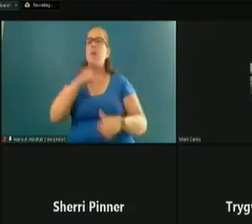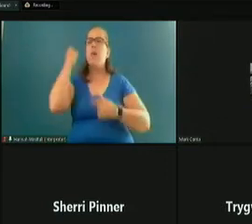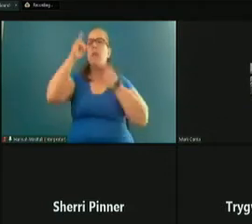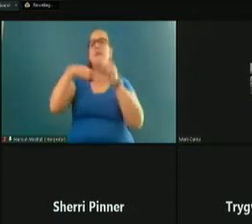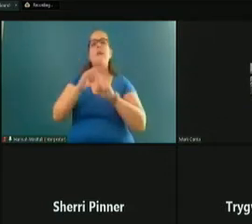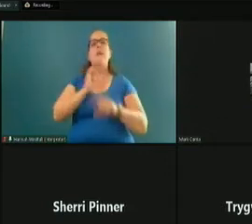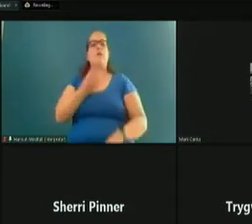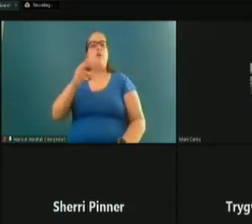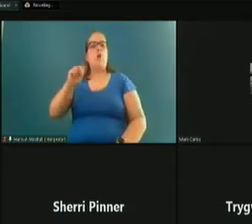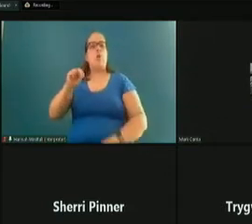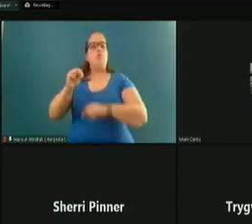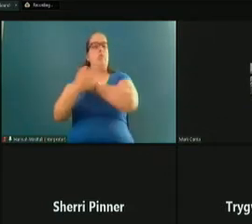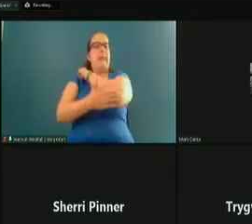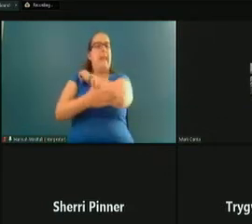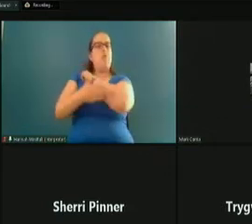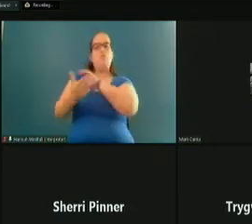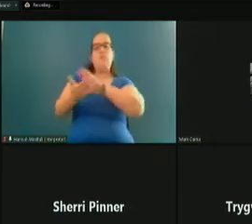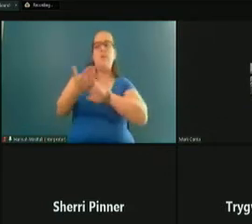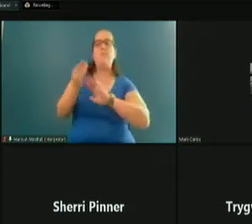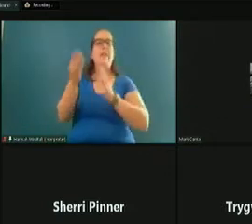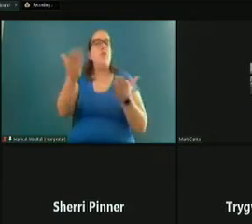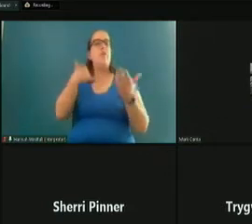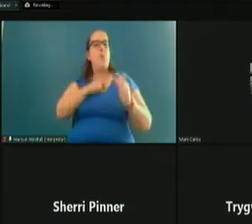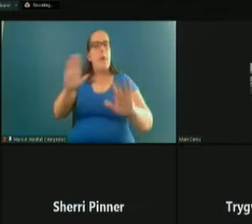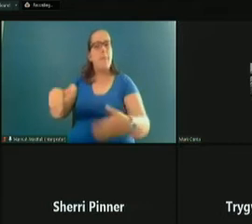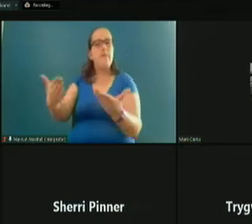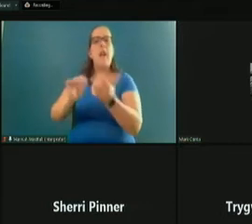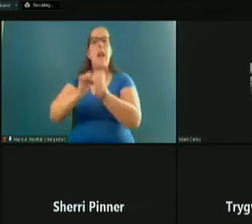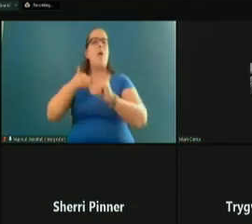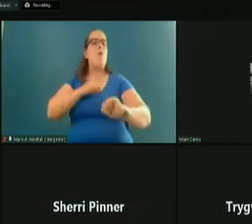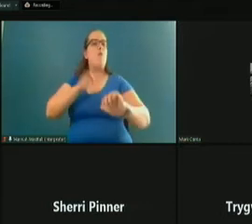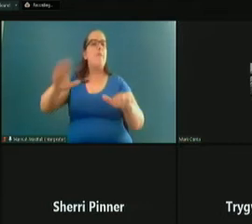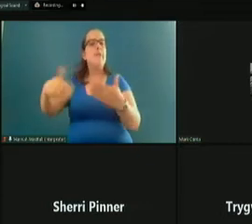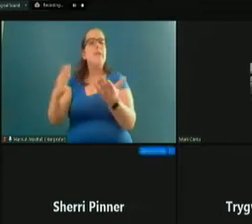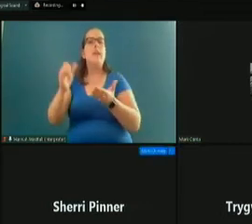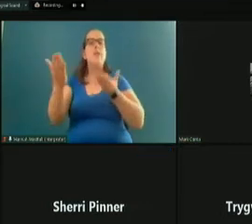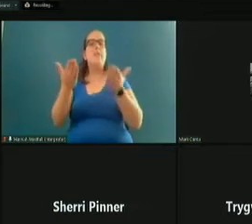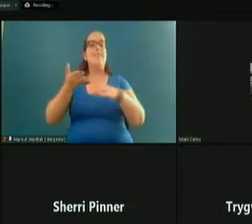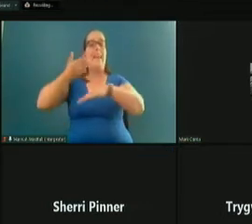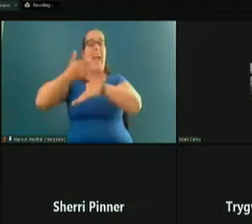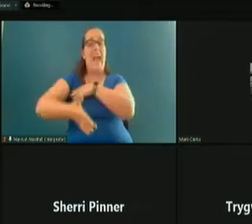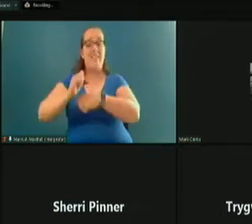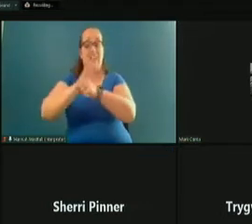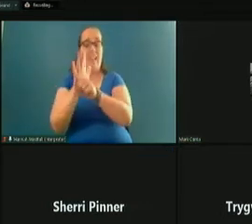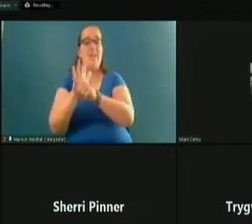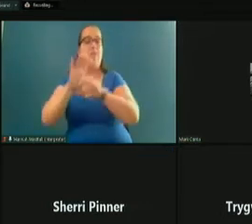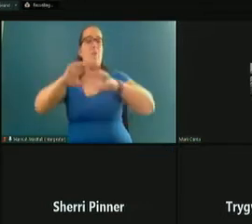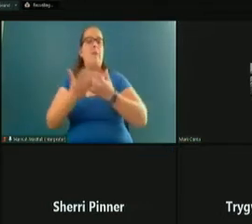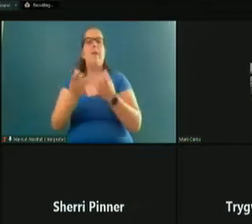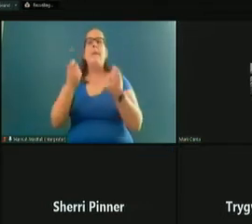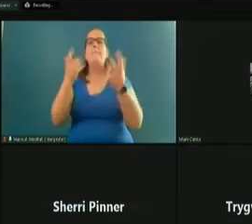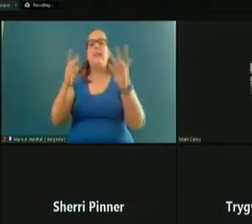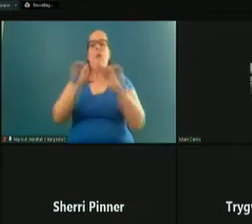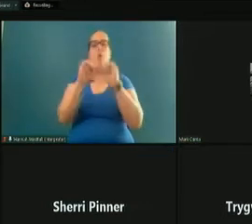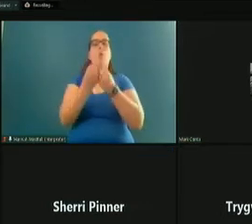own county's operations and the services that we provide and how we provide those services in a post-pandemic world as many organizations are considering